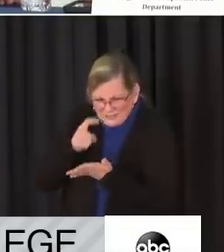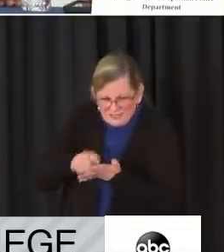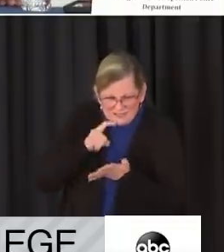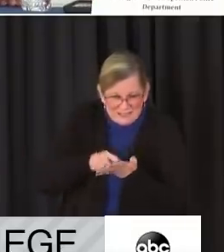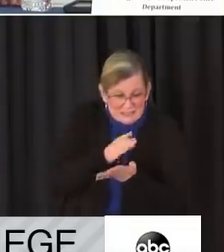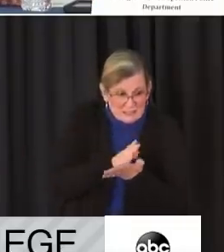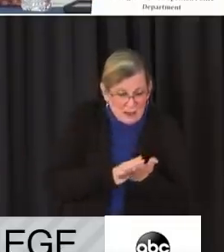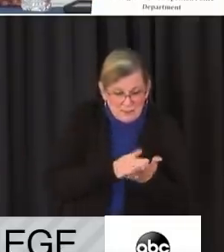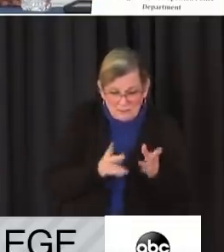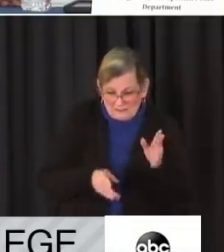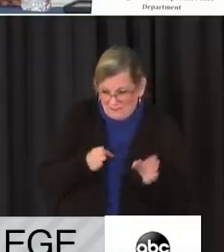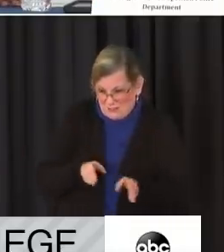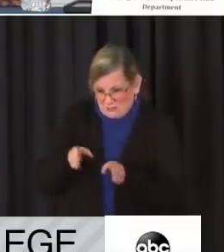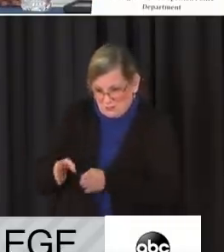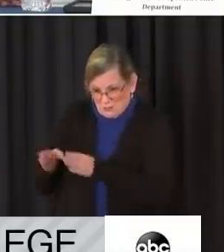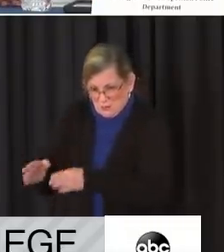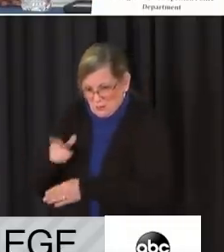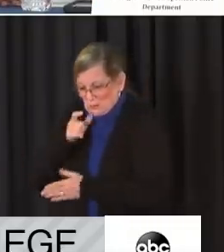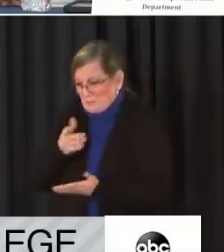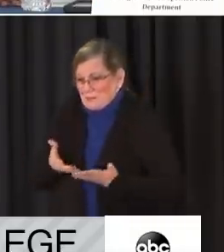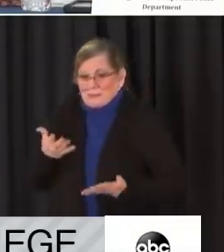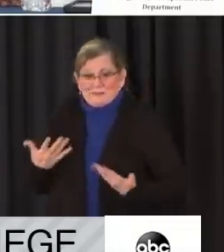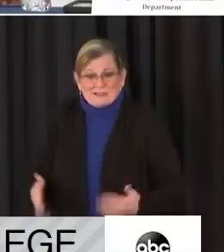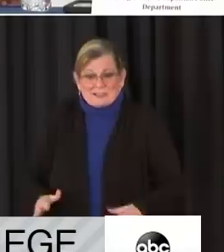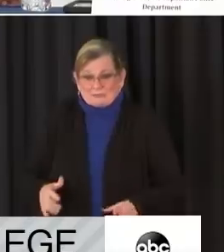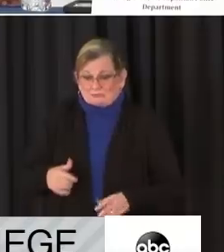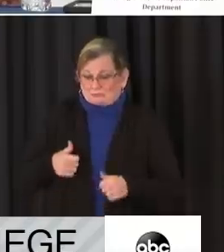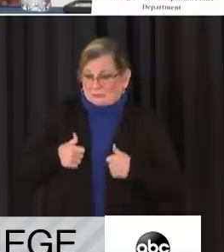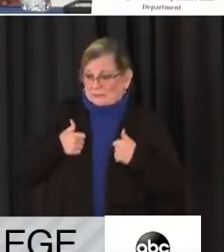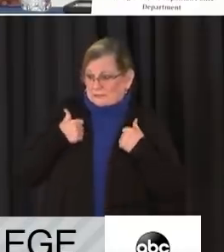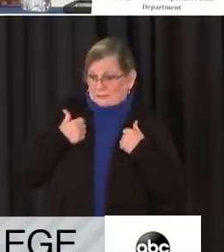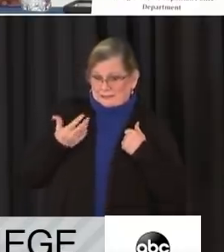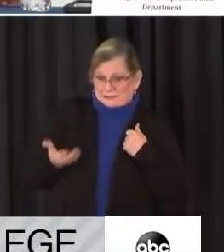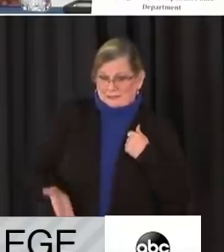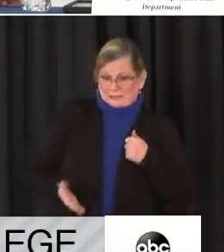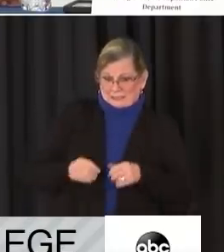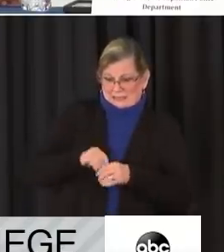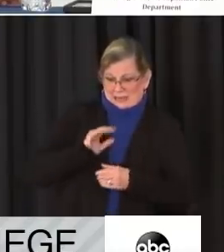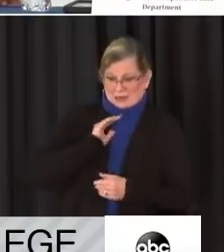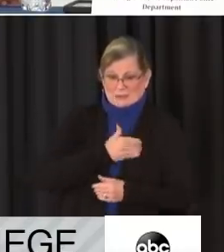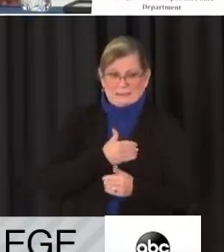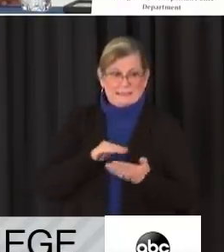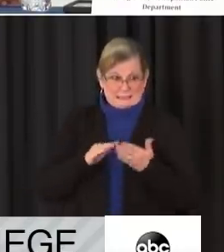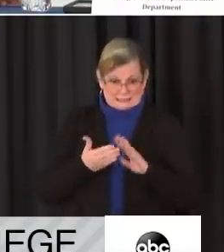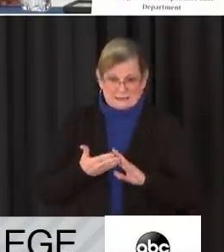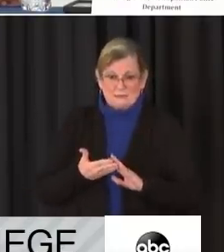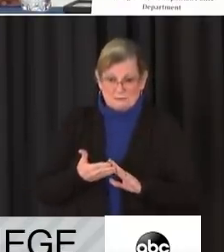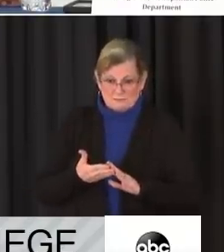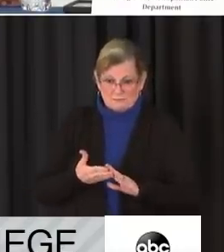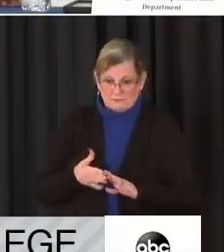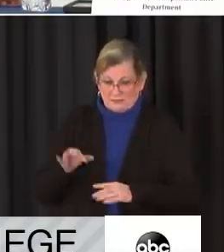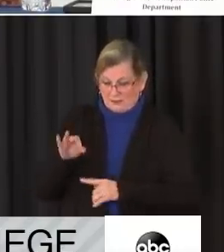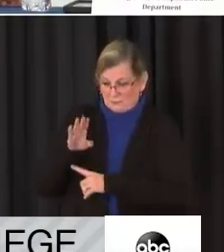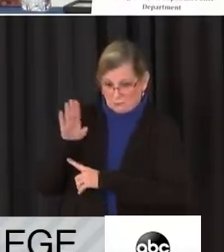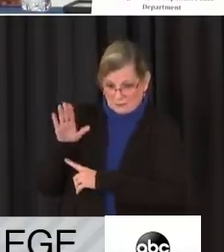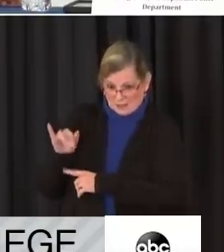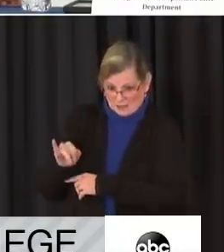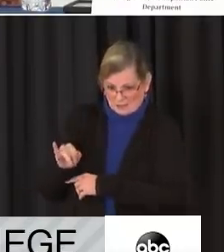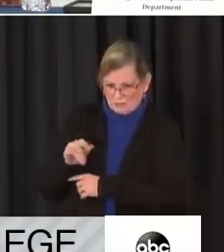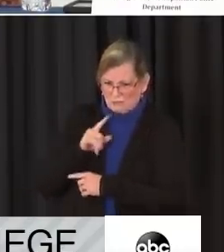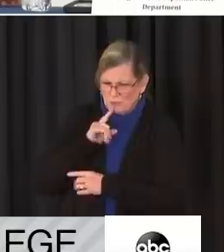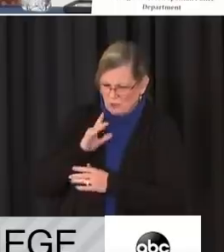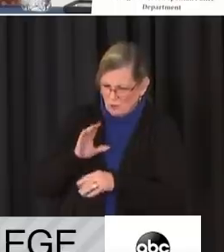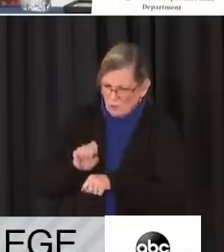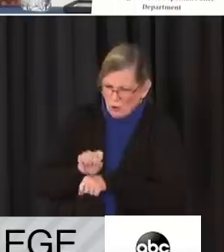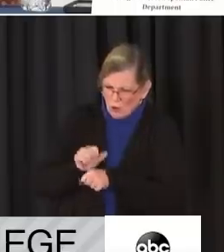some of these individuals that still may be taking up residence within our city. The FBI, we're working